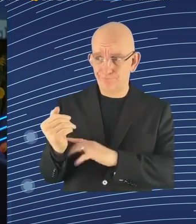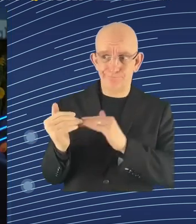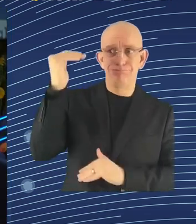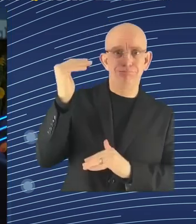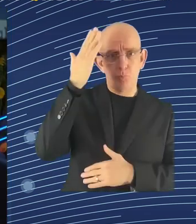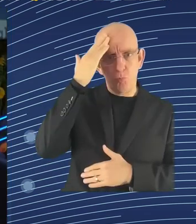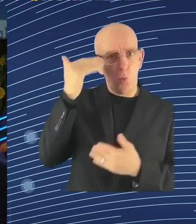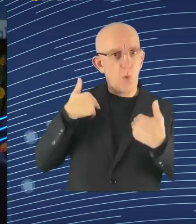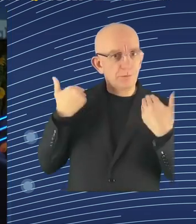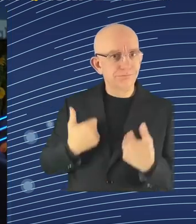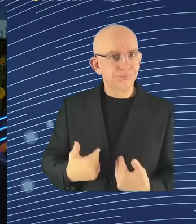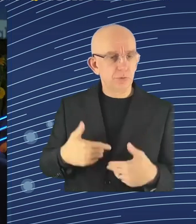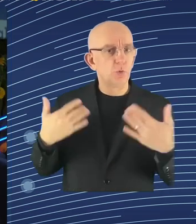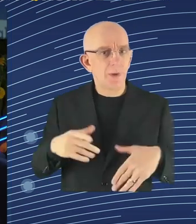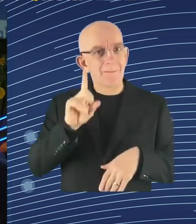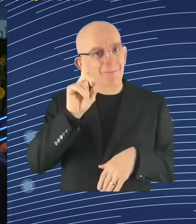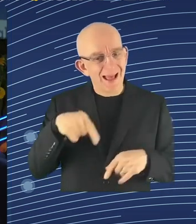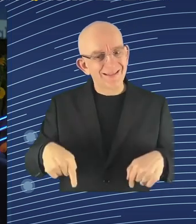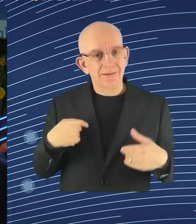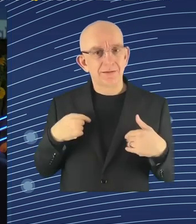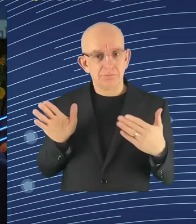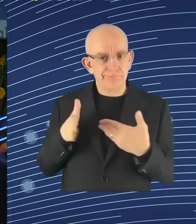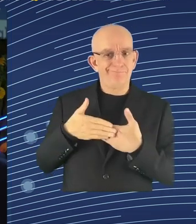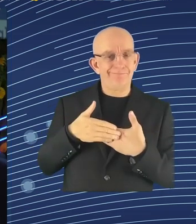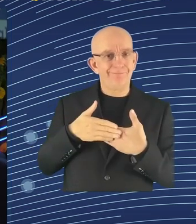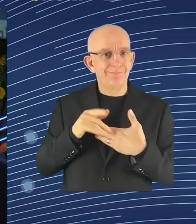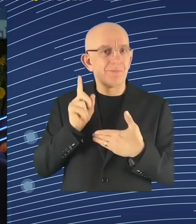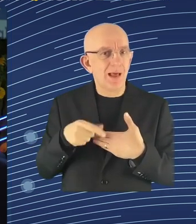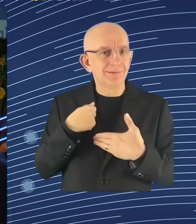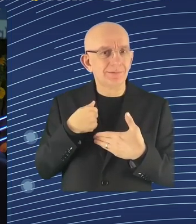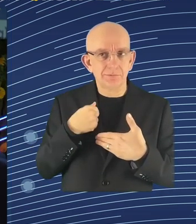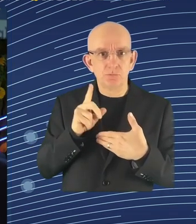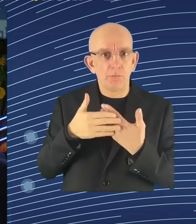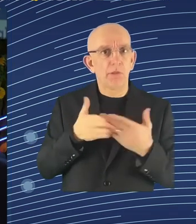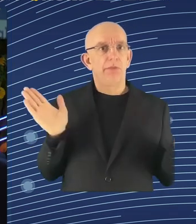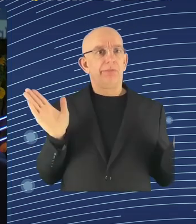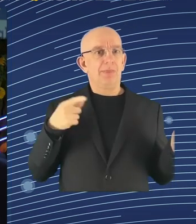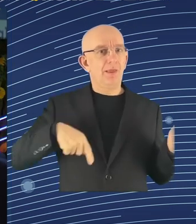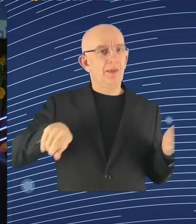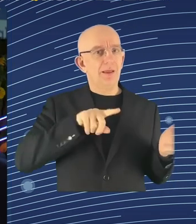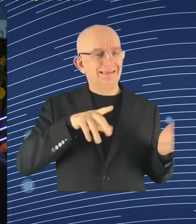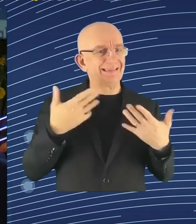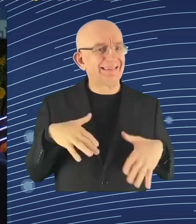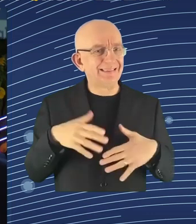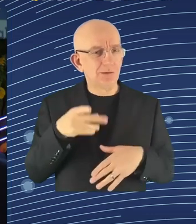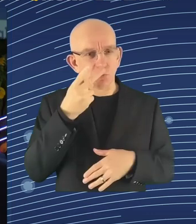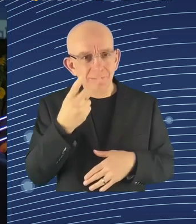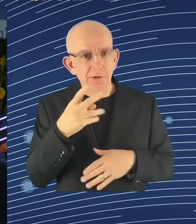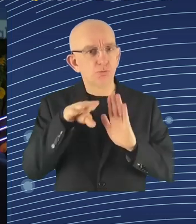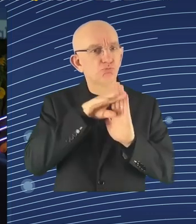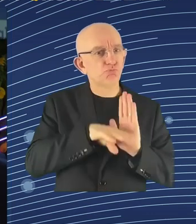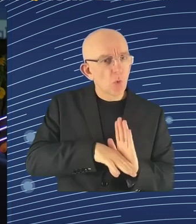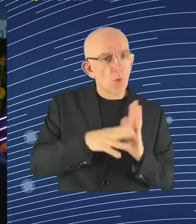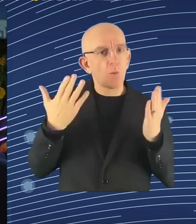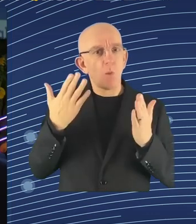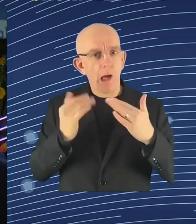your rights in relation to the algorithm, which means that transparency is important. You have the right to know